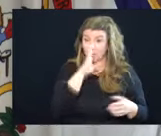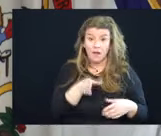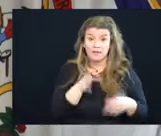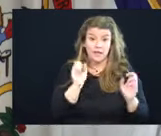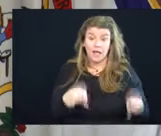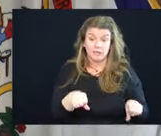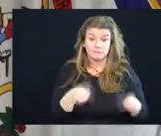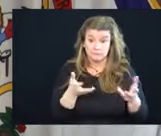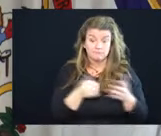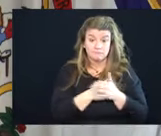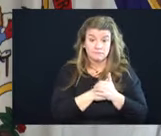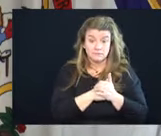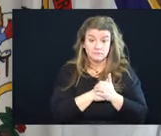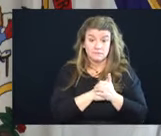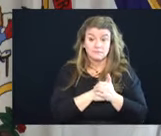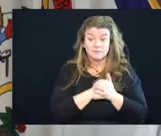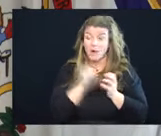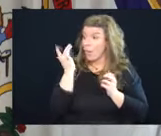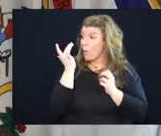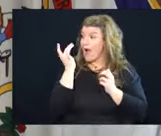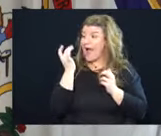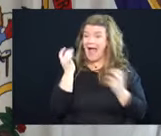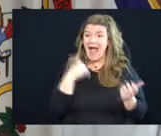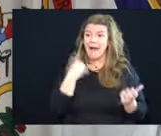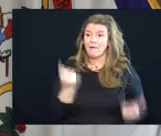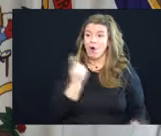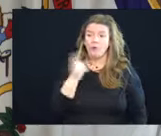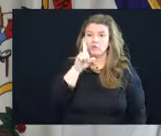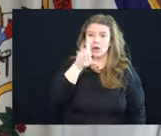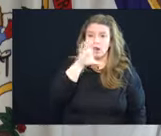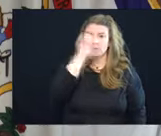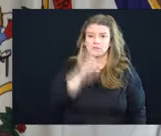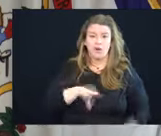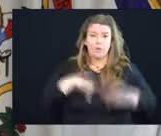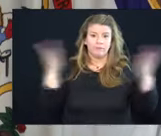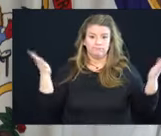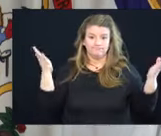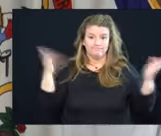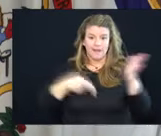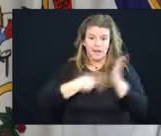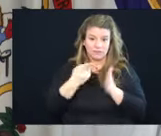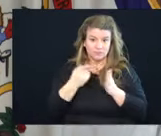possibly tell you, because we've always been 100% transparent, have we not?